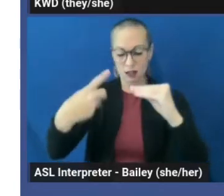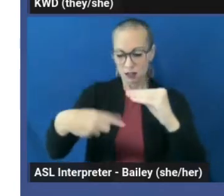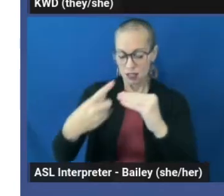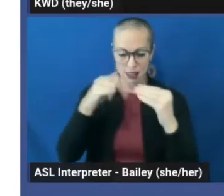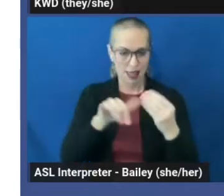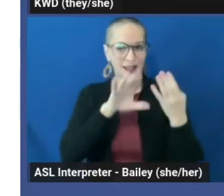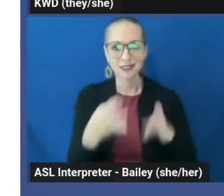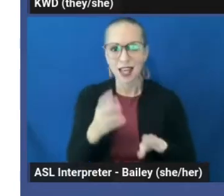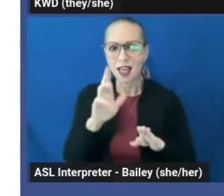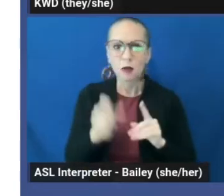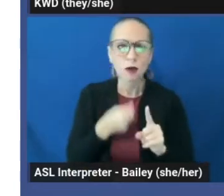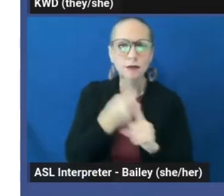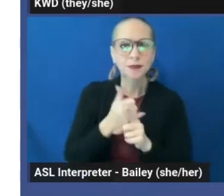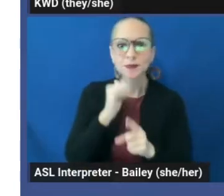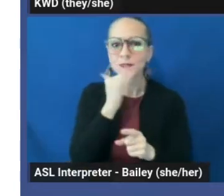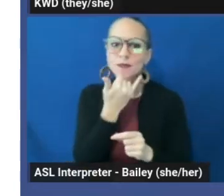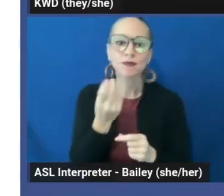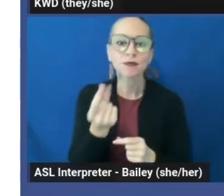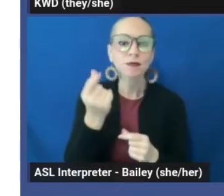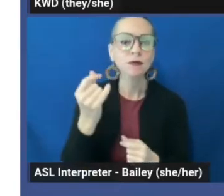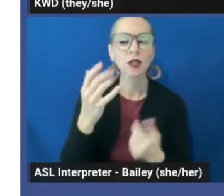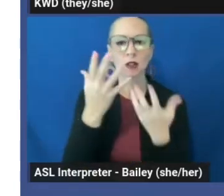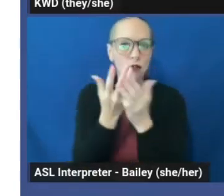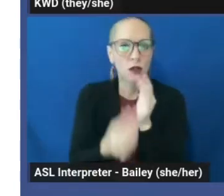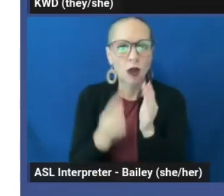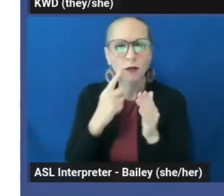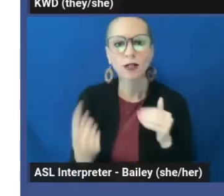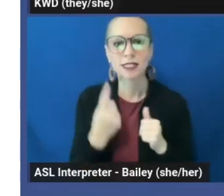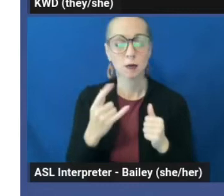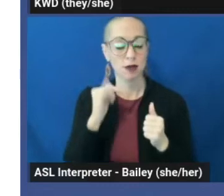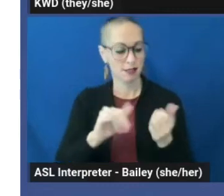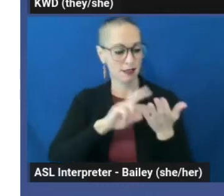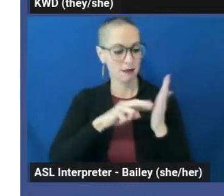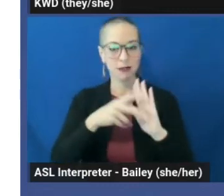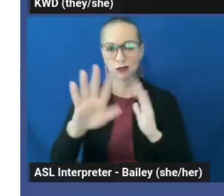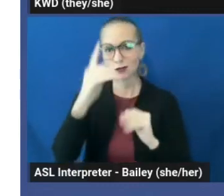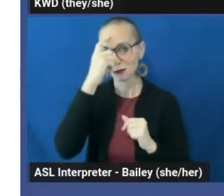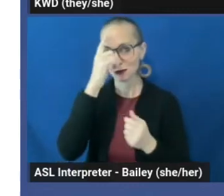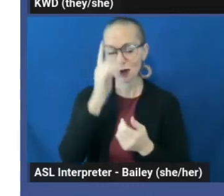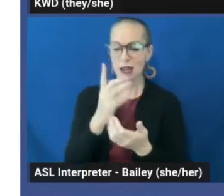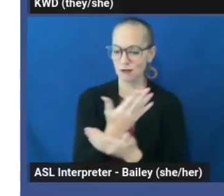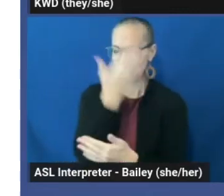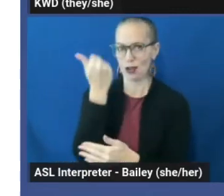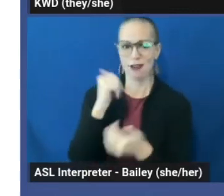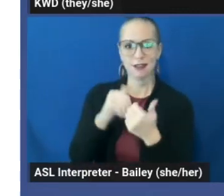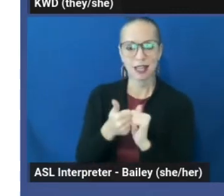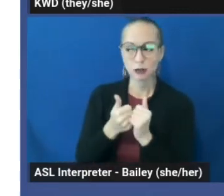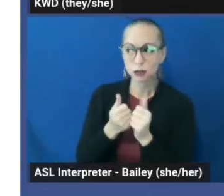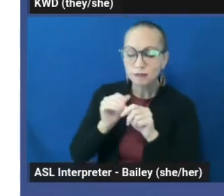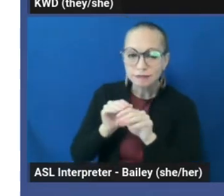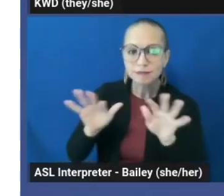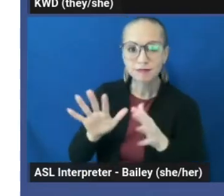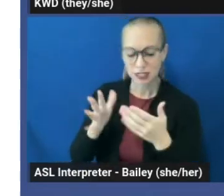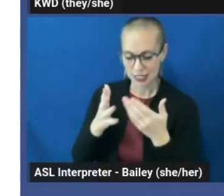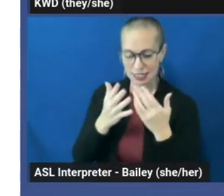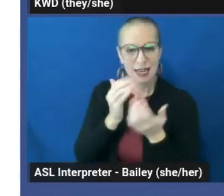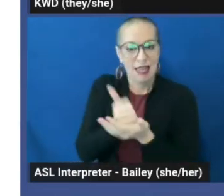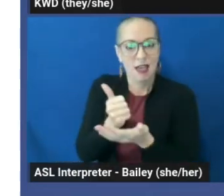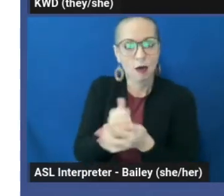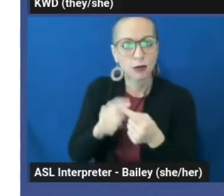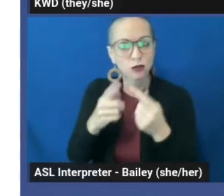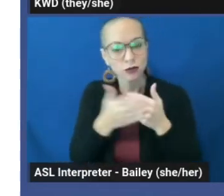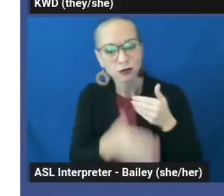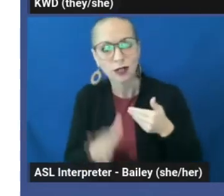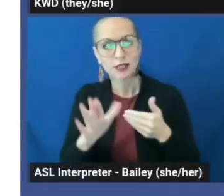the sudden loss of someone, it forgets to send help to the rest of your body. So you might experience a